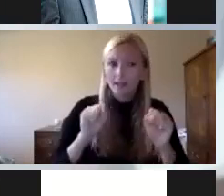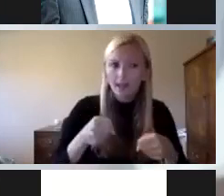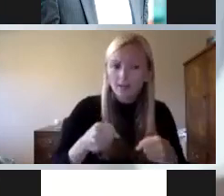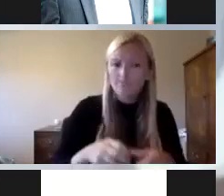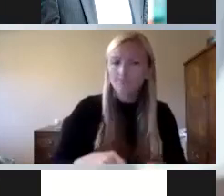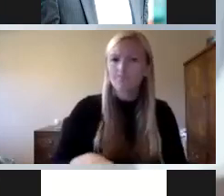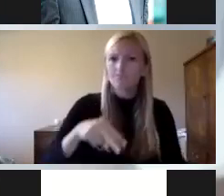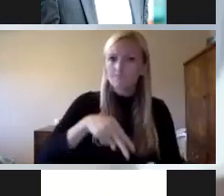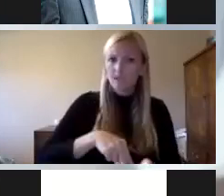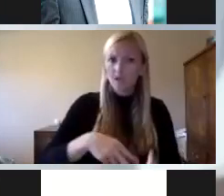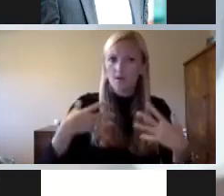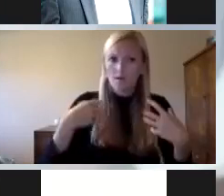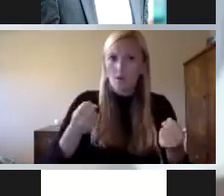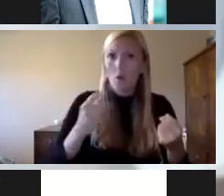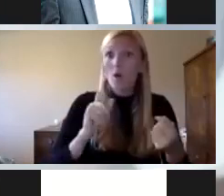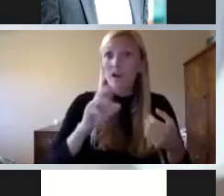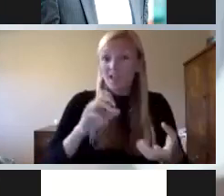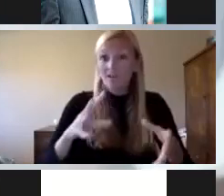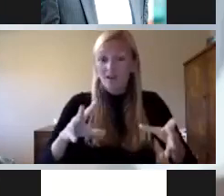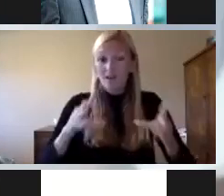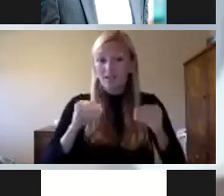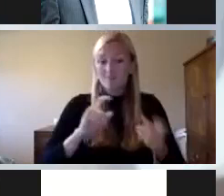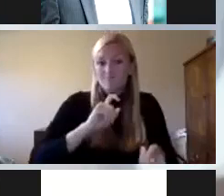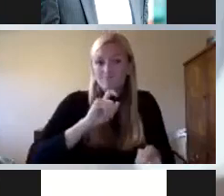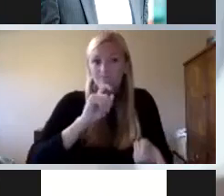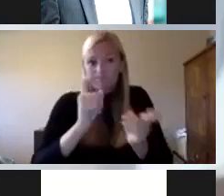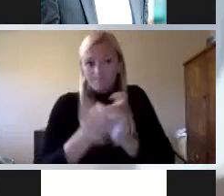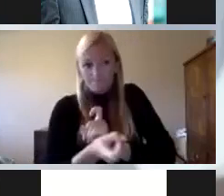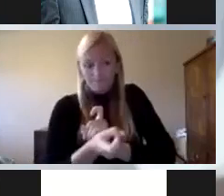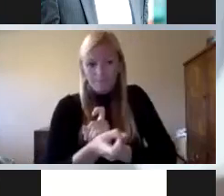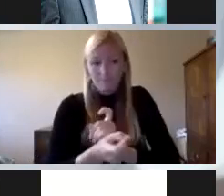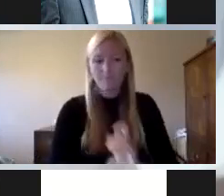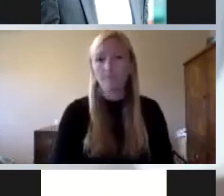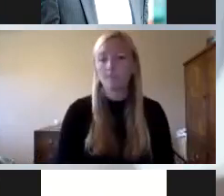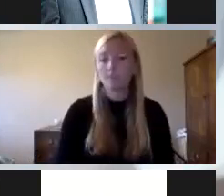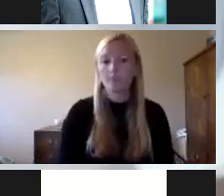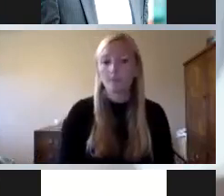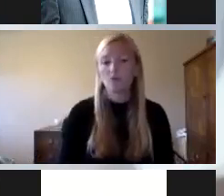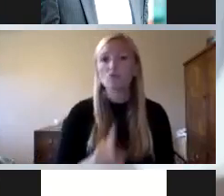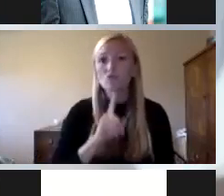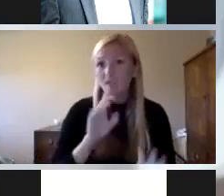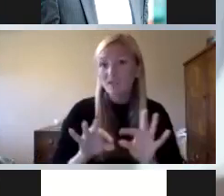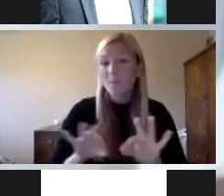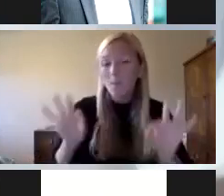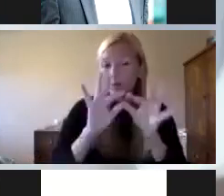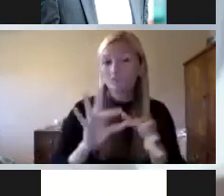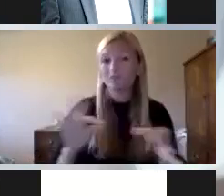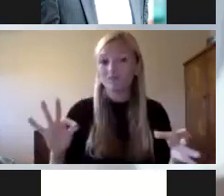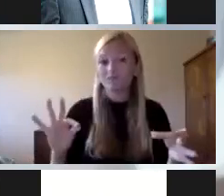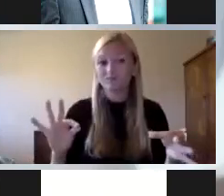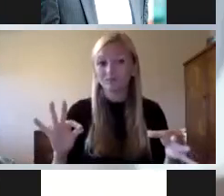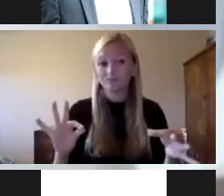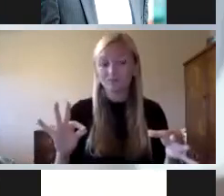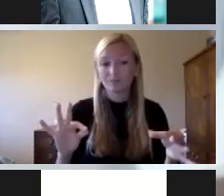from incident and adapt to sustain an acceptable level of social and economic function. This is really an important statement. Why? Because it really will be